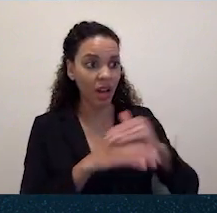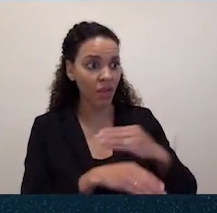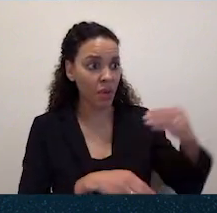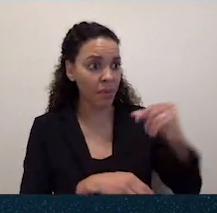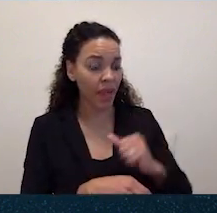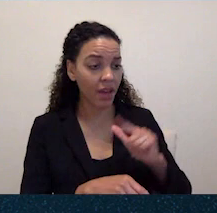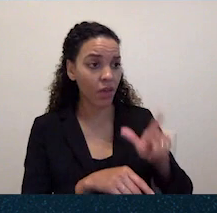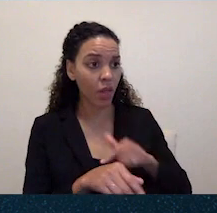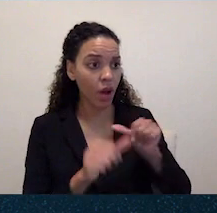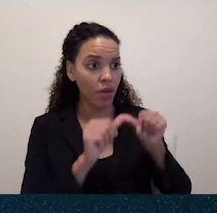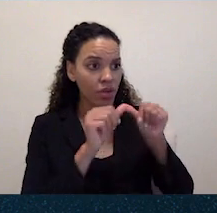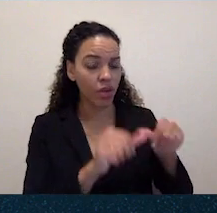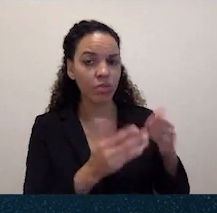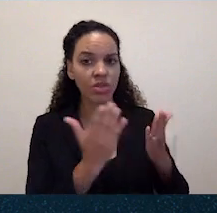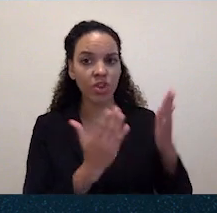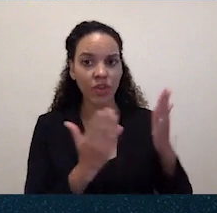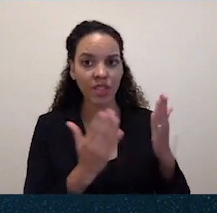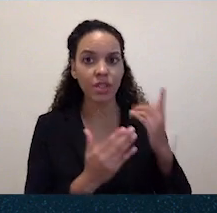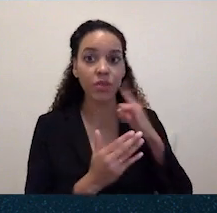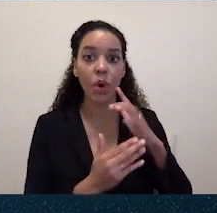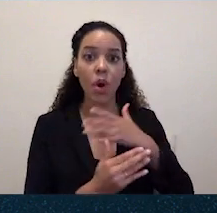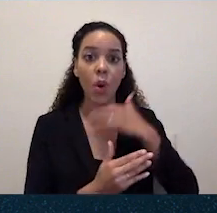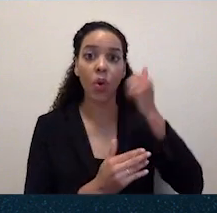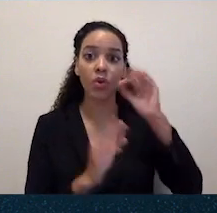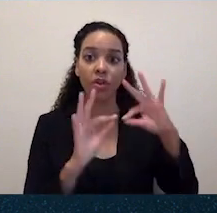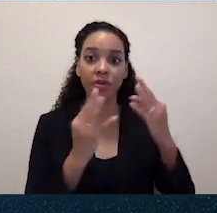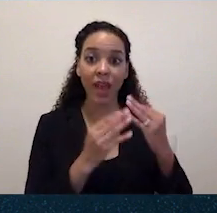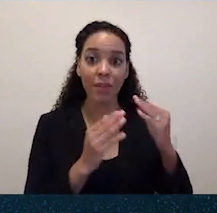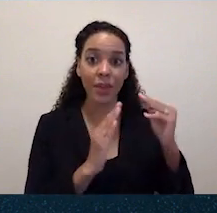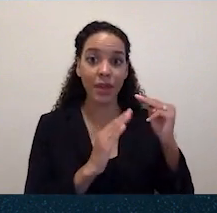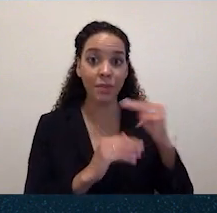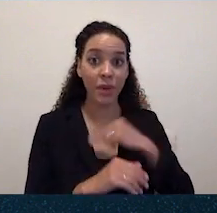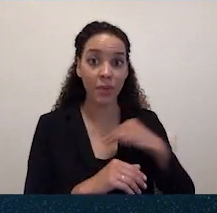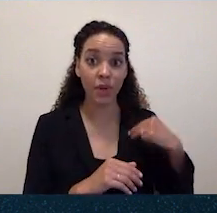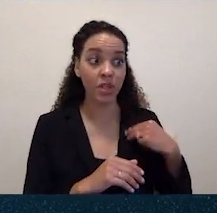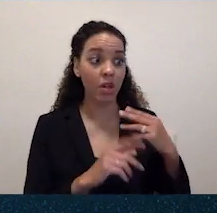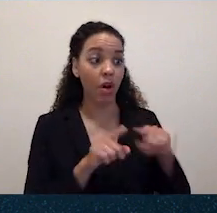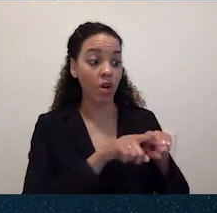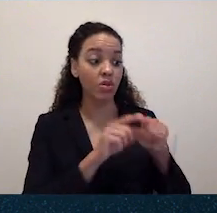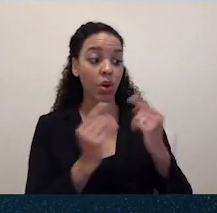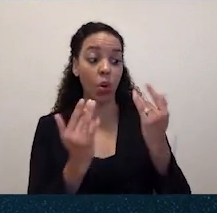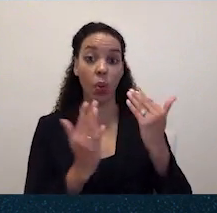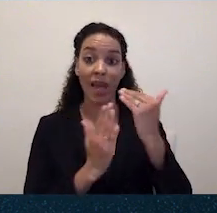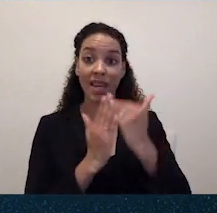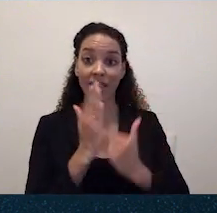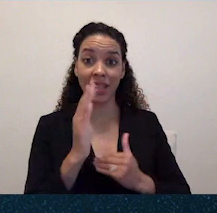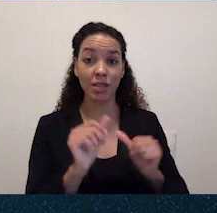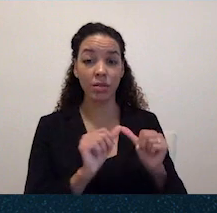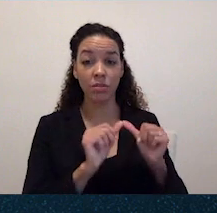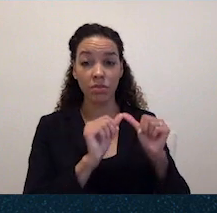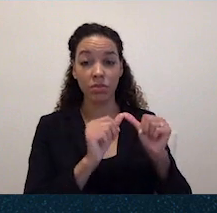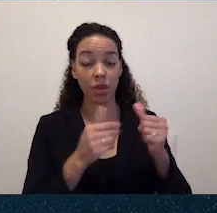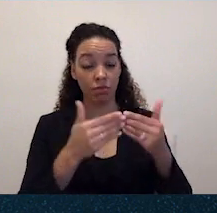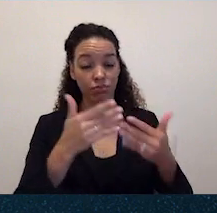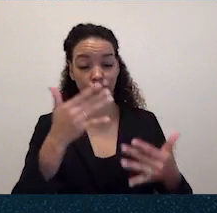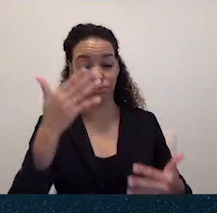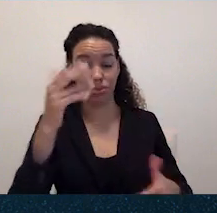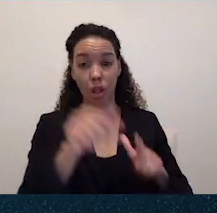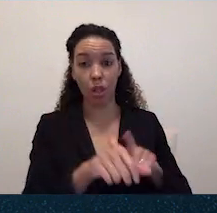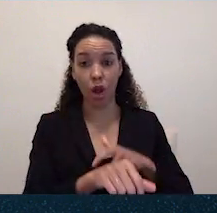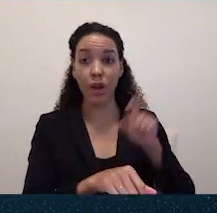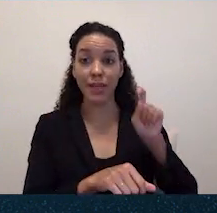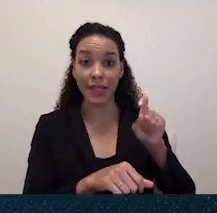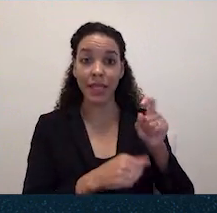family members, and that waiting lists are years long for them and for people with disabilities who need Medicaid home and community-based services.